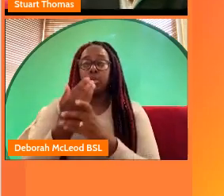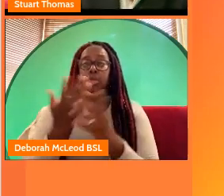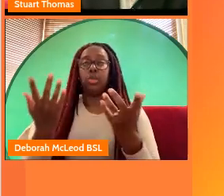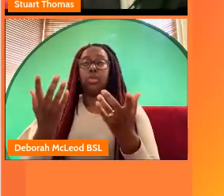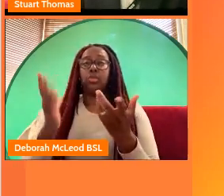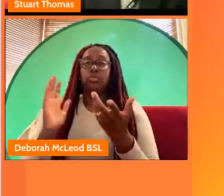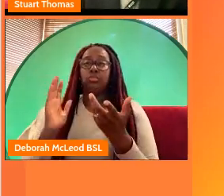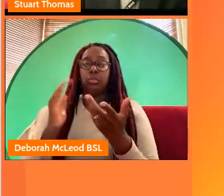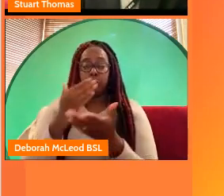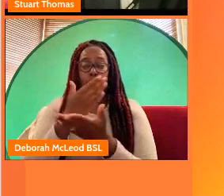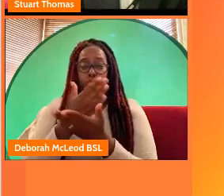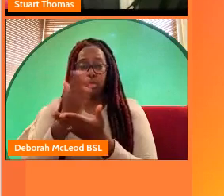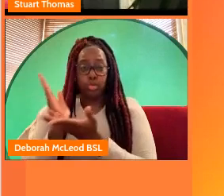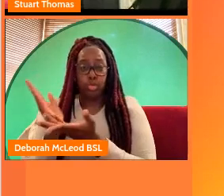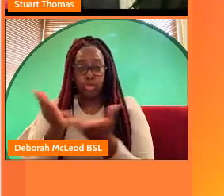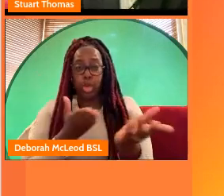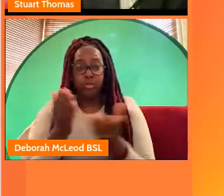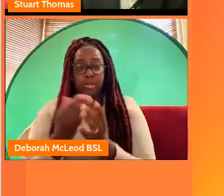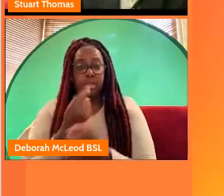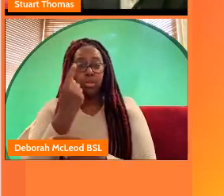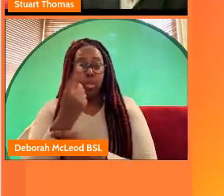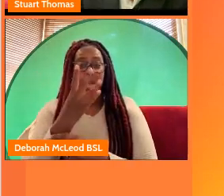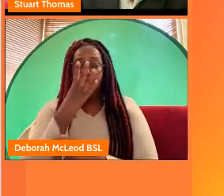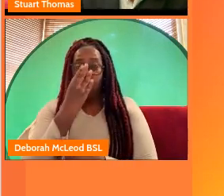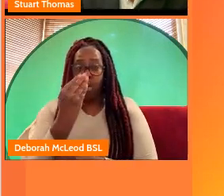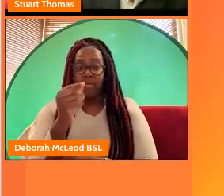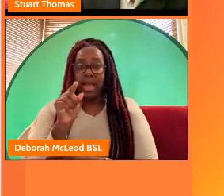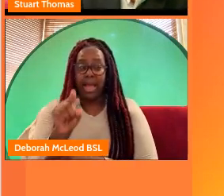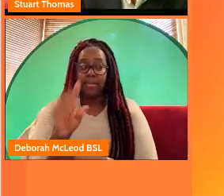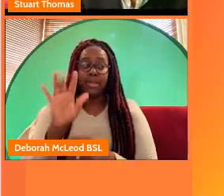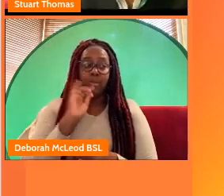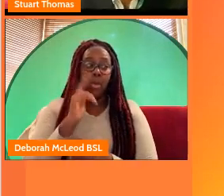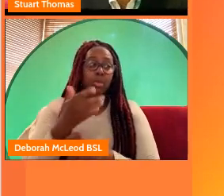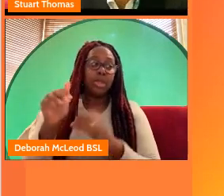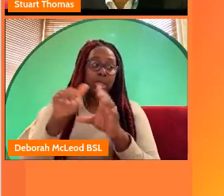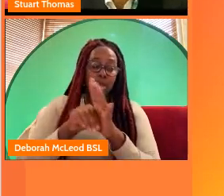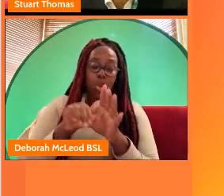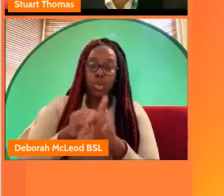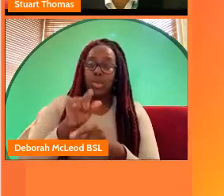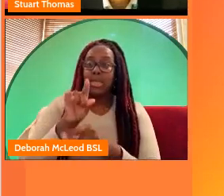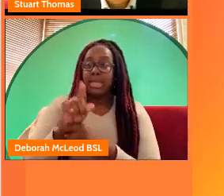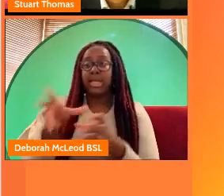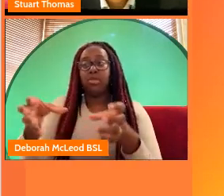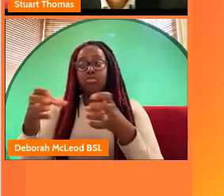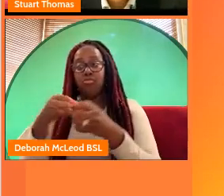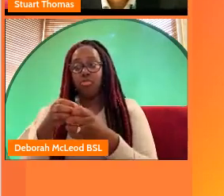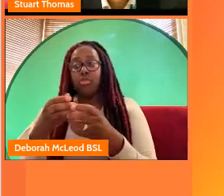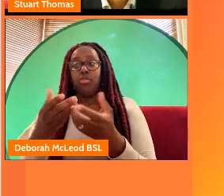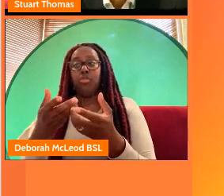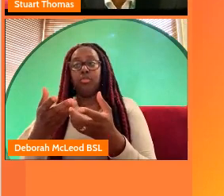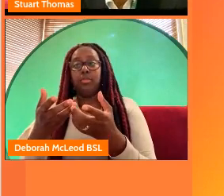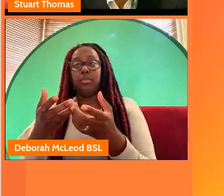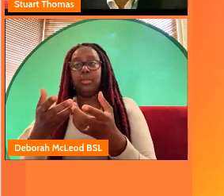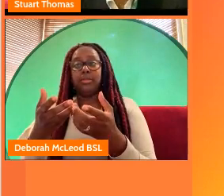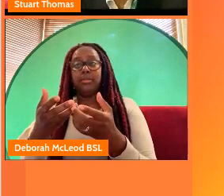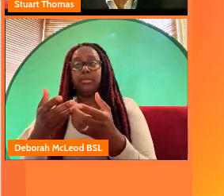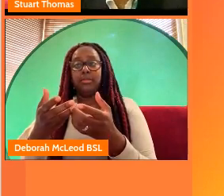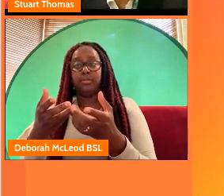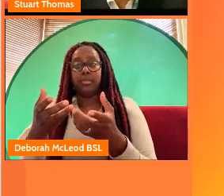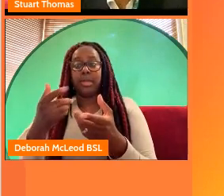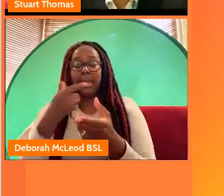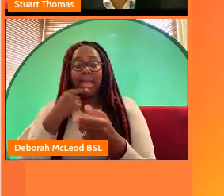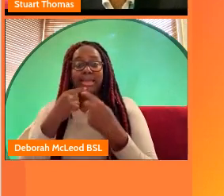wolverhampton we also are creating 11 multimedia investigative teams developing a podcast commissioning fund and